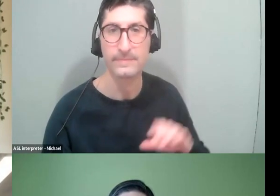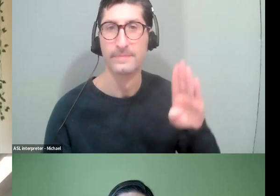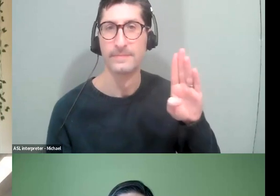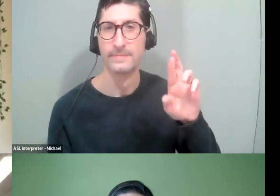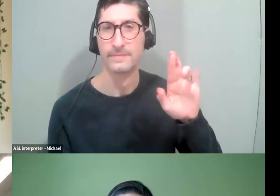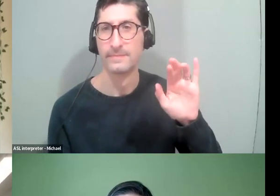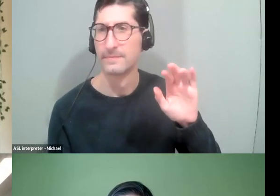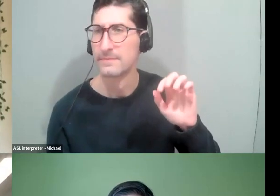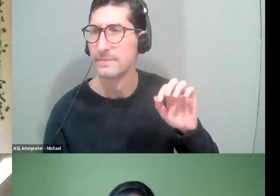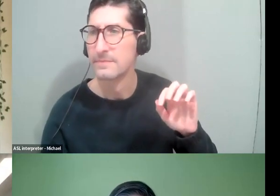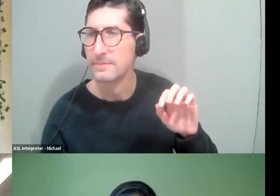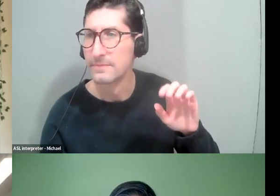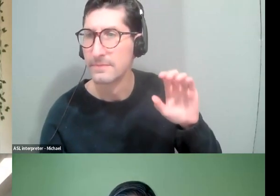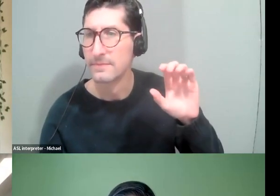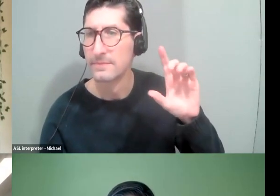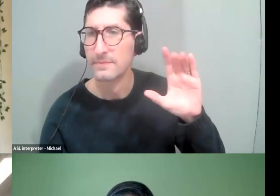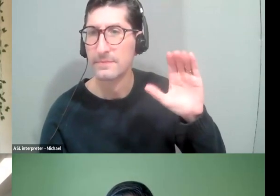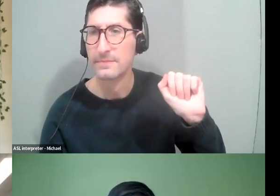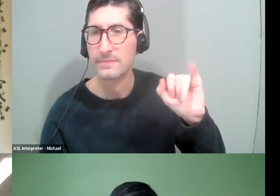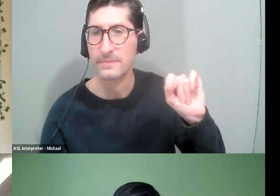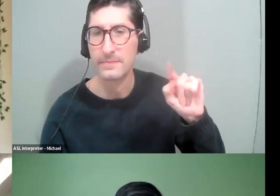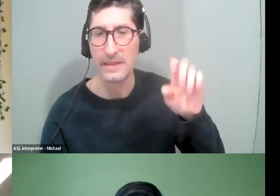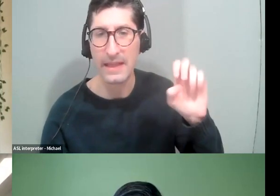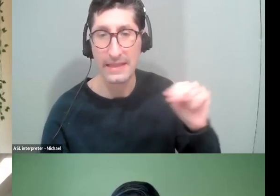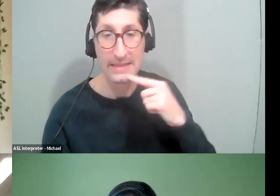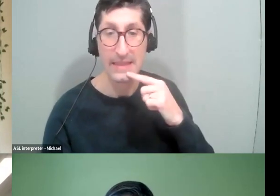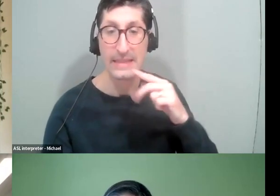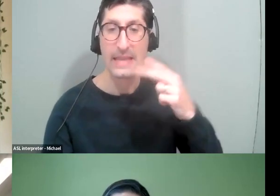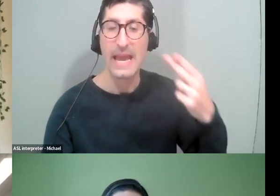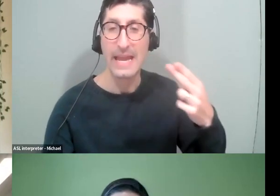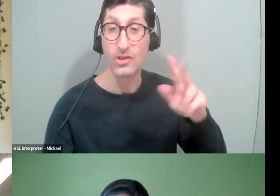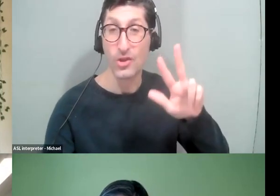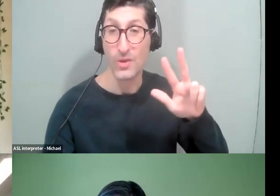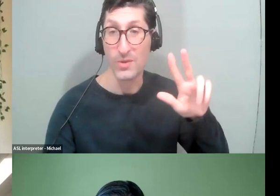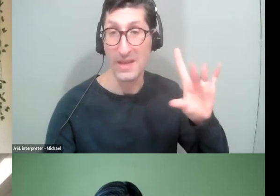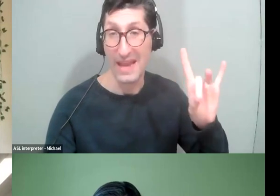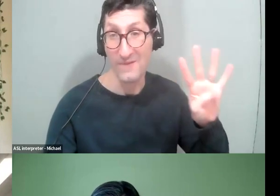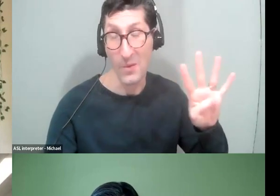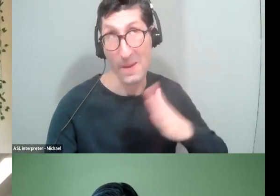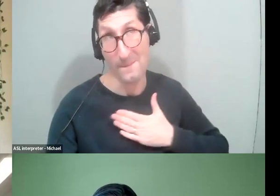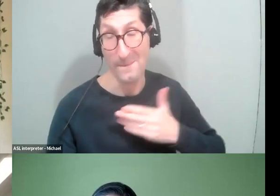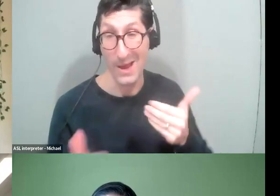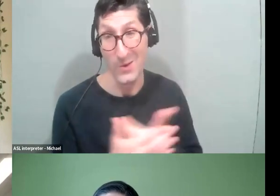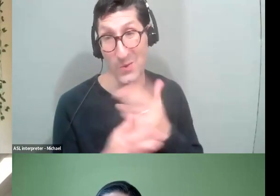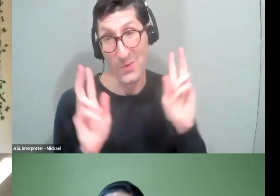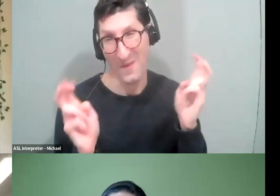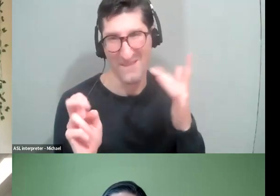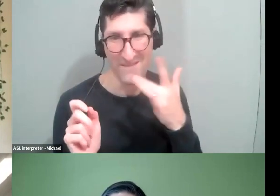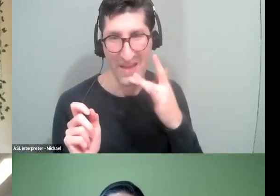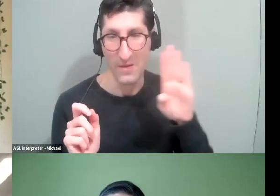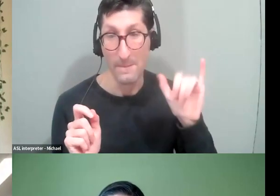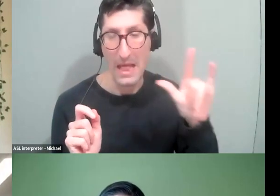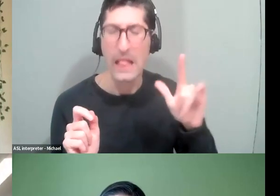three, three, eight, four, my new favorite bill, whether or not the ride is covered for the fair free